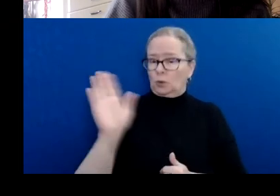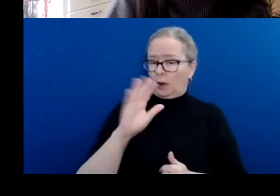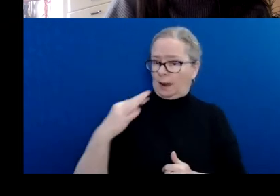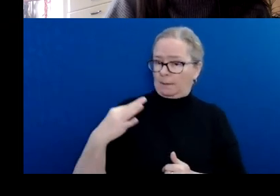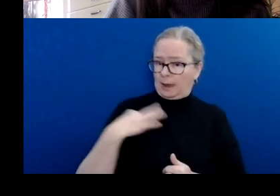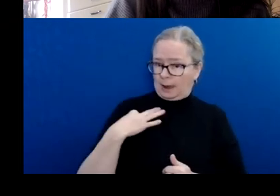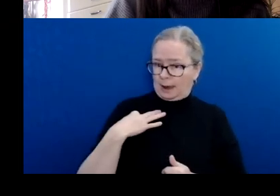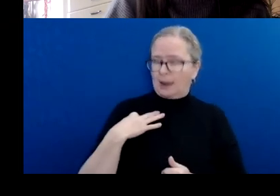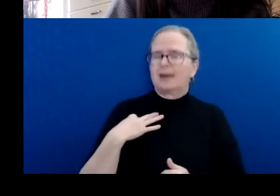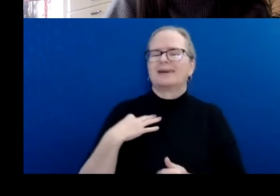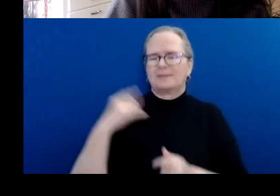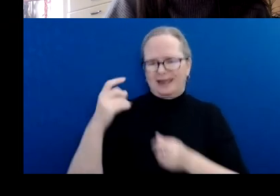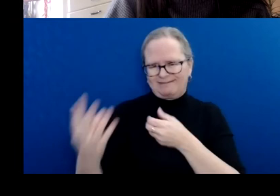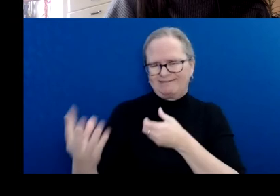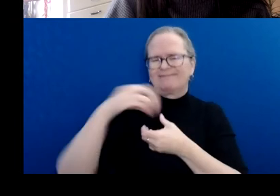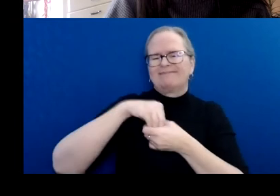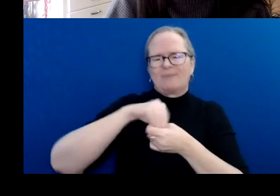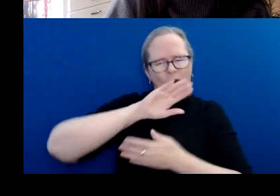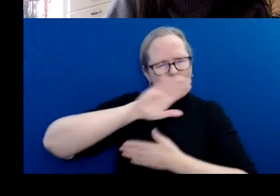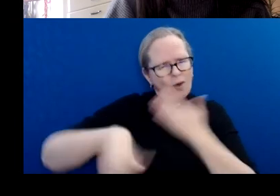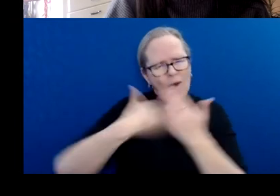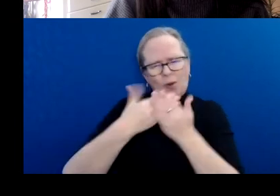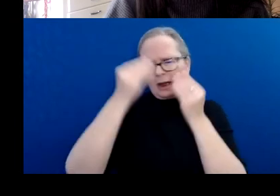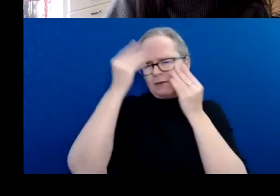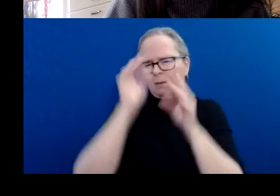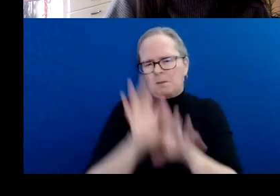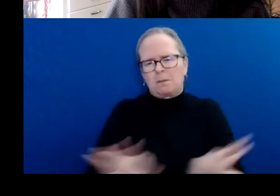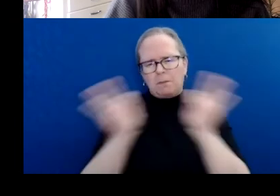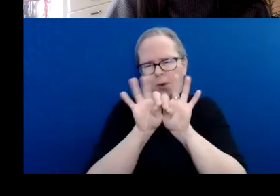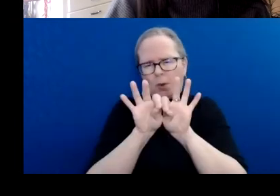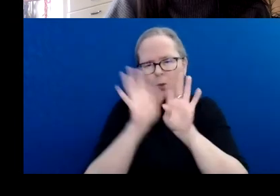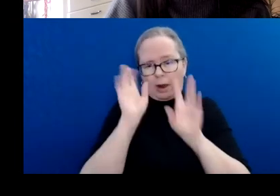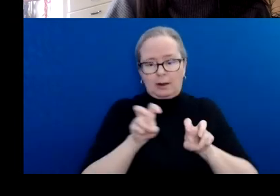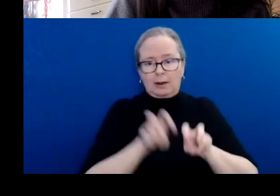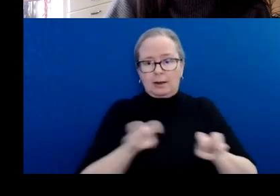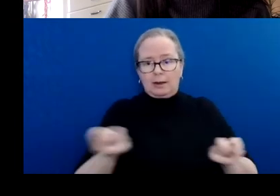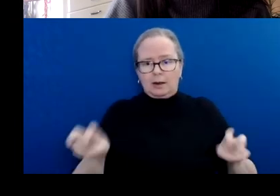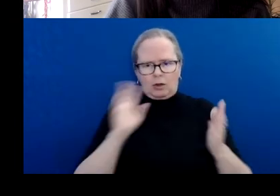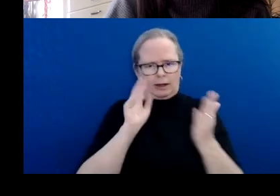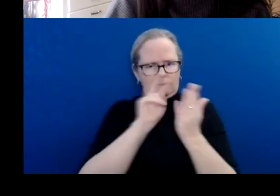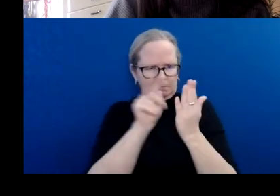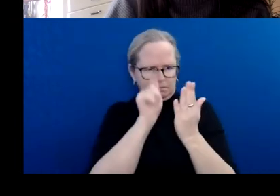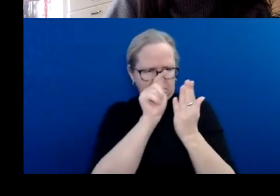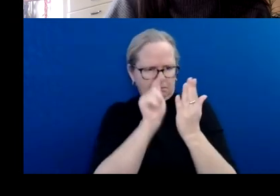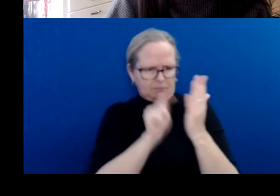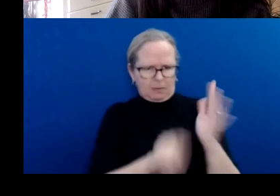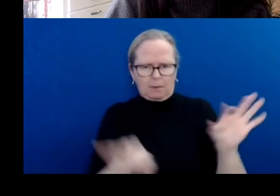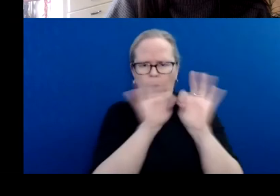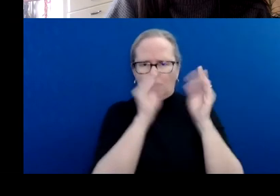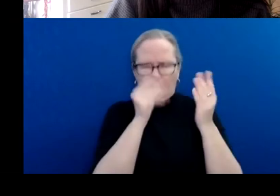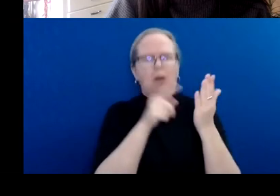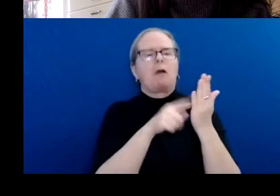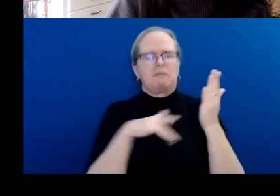overwhelming trust and confidence that the activities will be completed as described and the applicant will reach their goals.